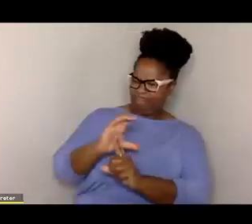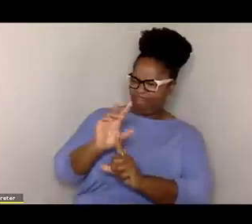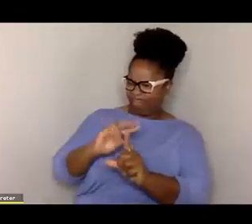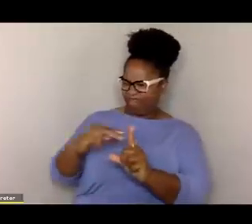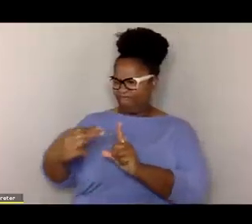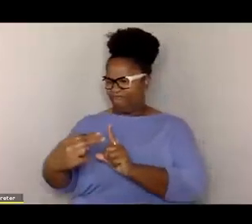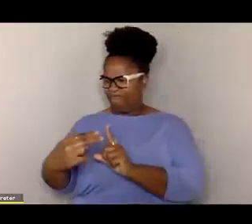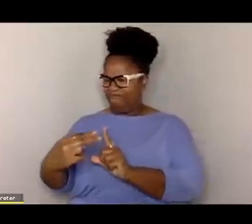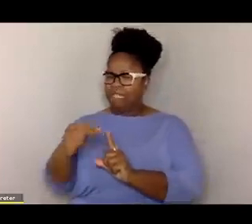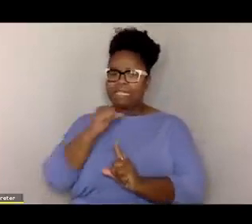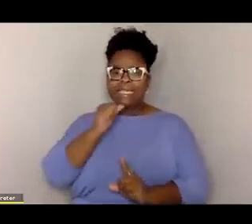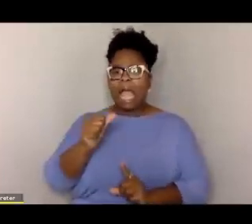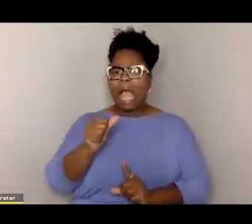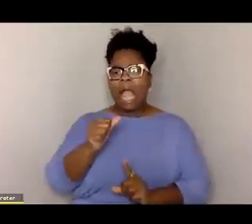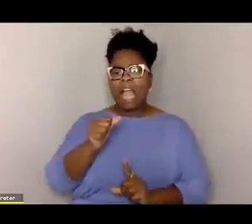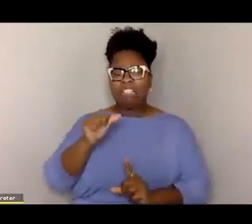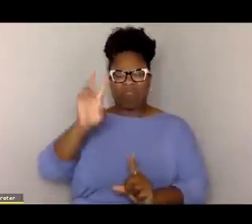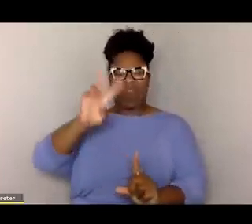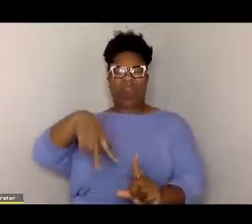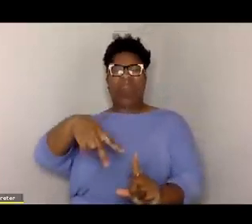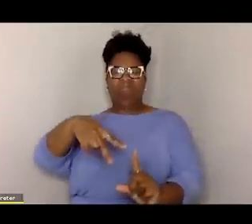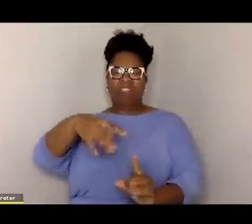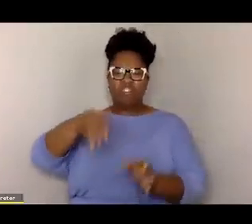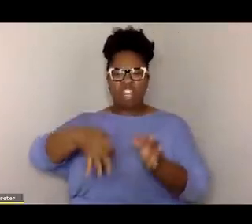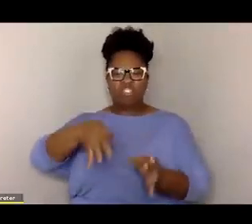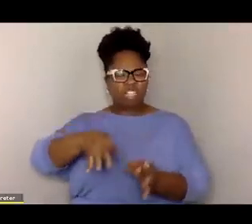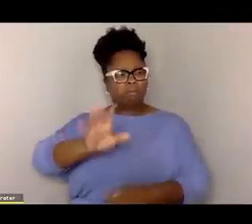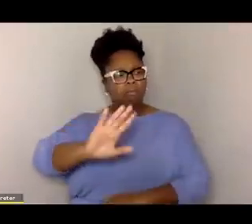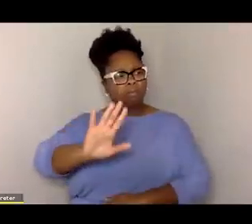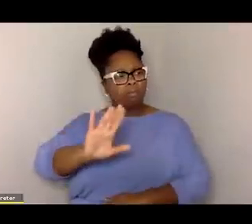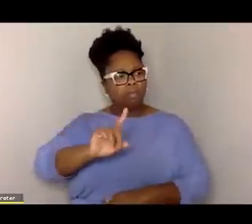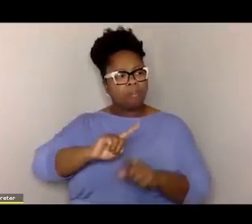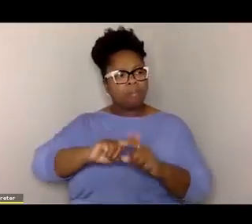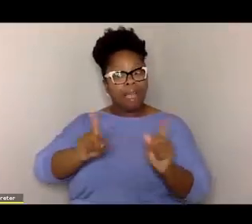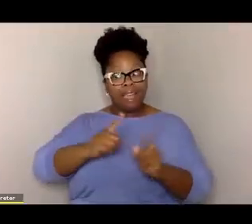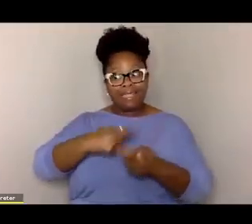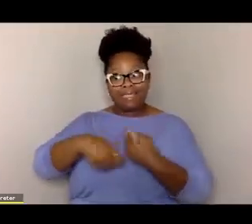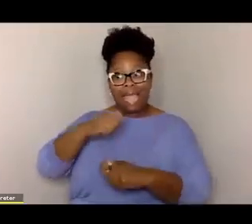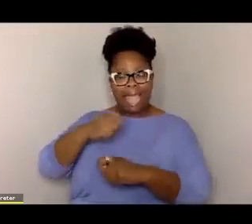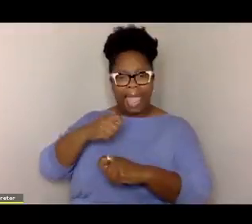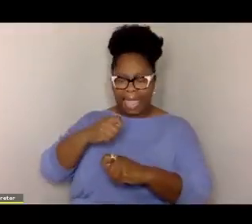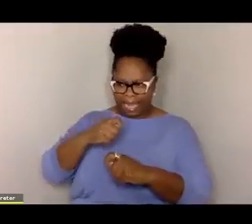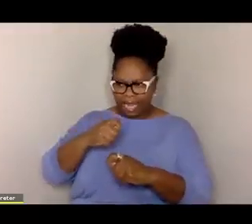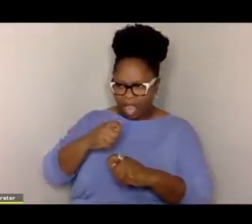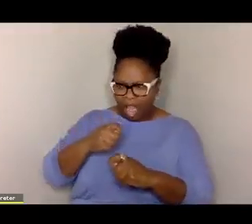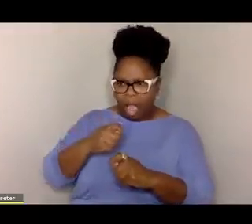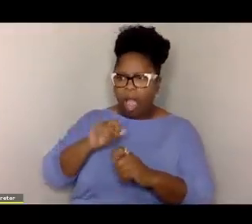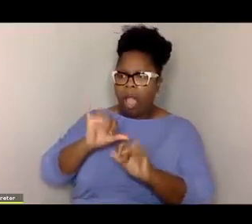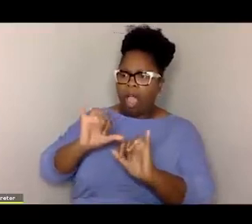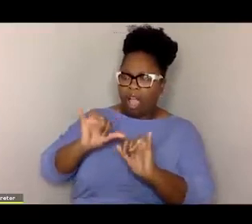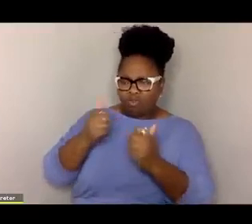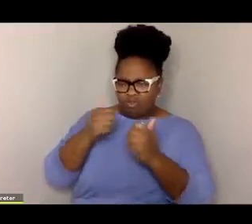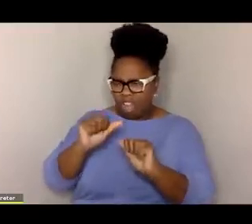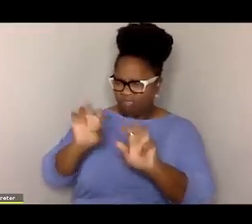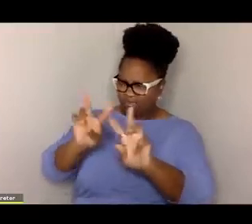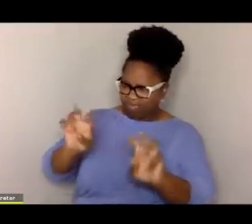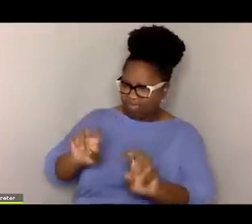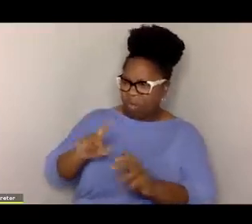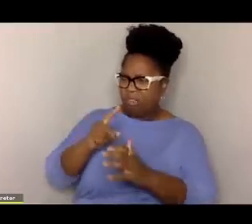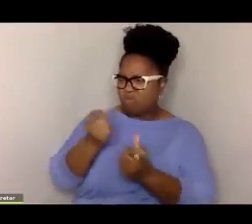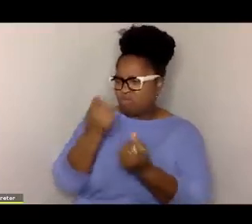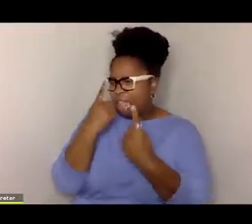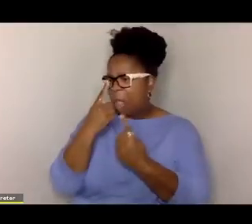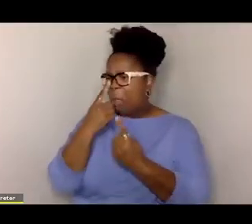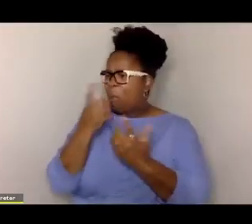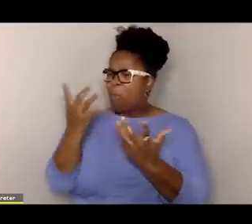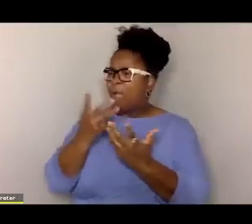person from not a place of judgment, but a place of trying to understand what went